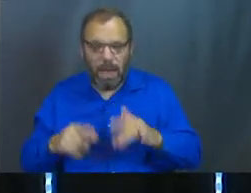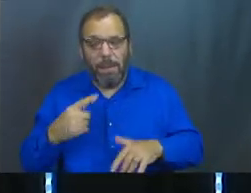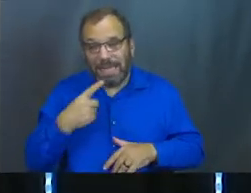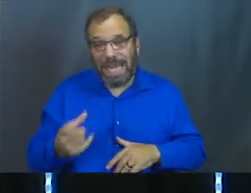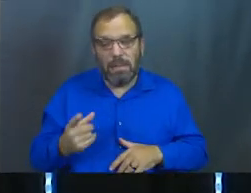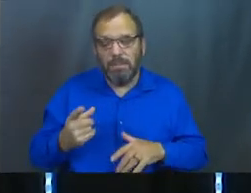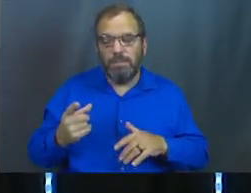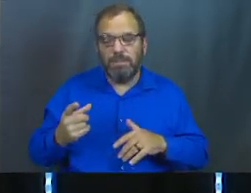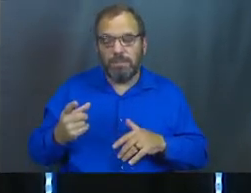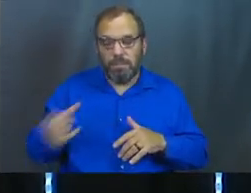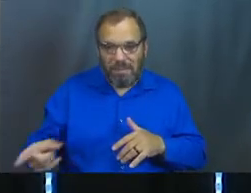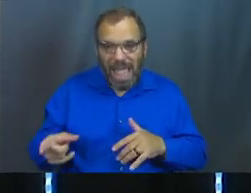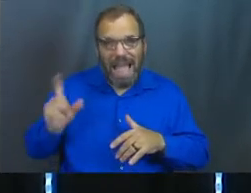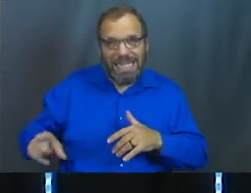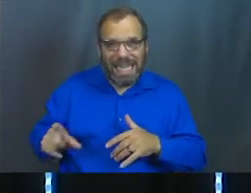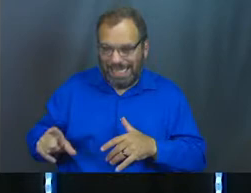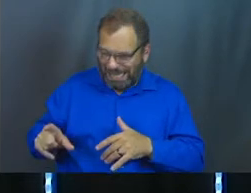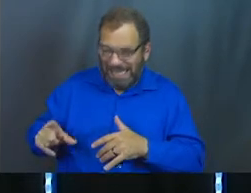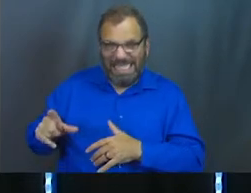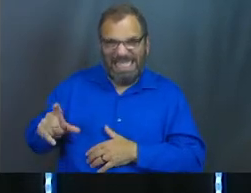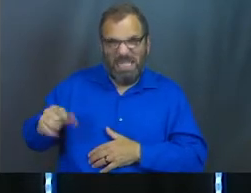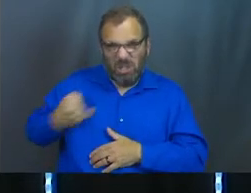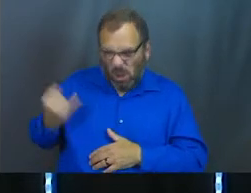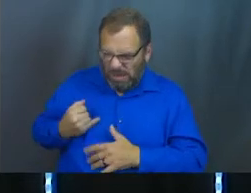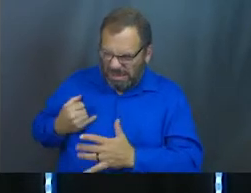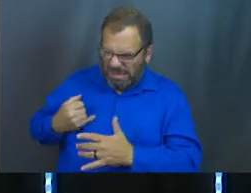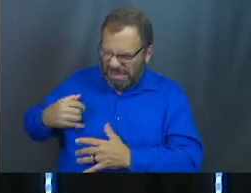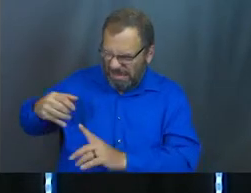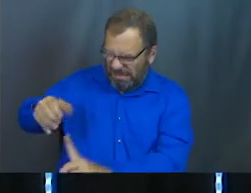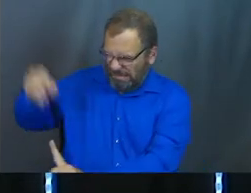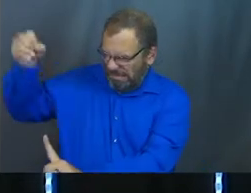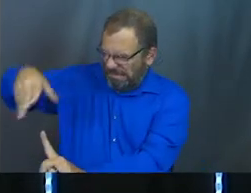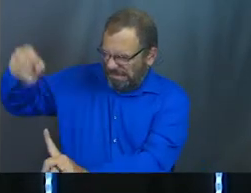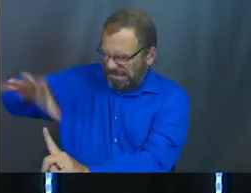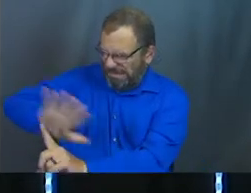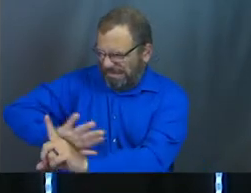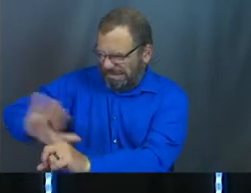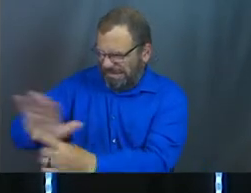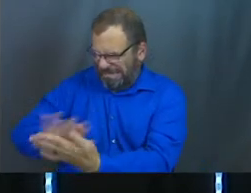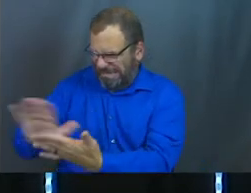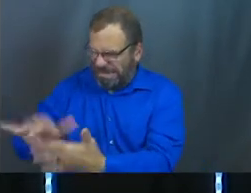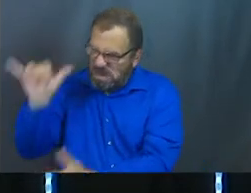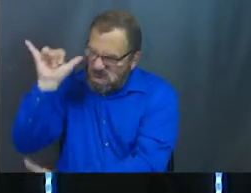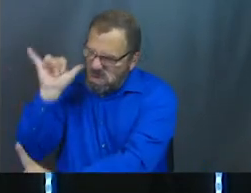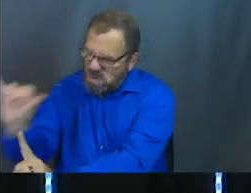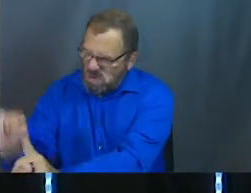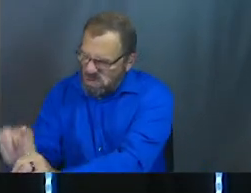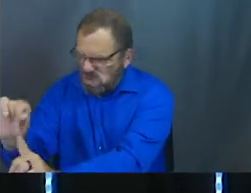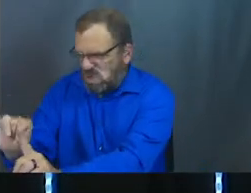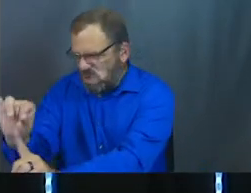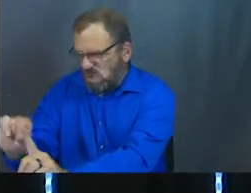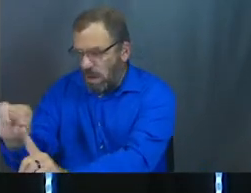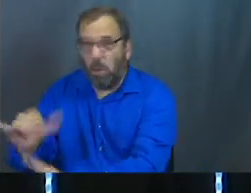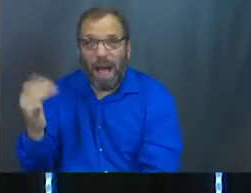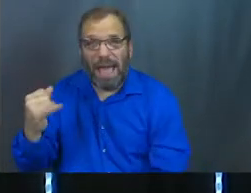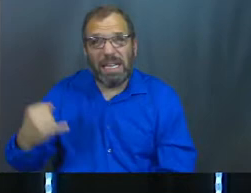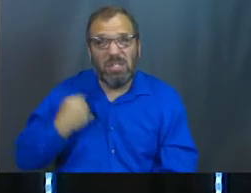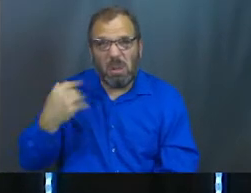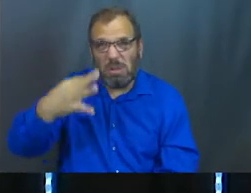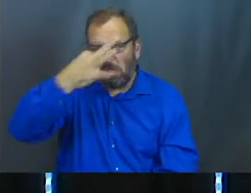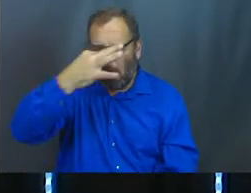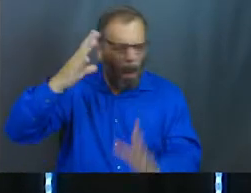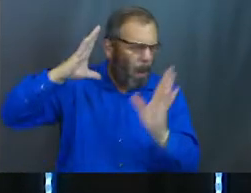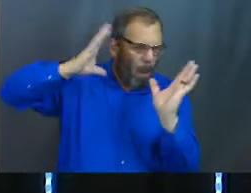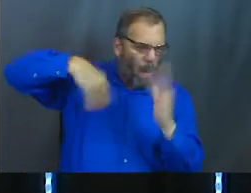but it actually says that they had to, like, shower the guy and shave him and put him in nice clothes, because Joseph stank. Amen?